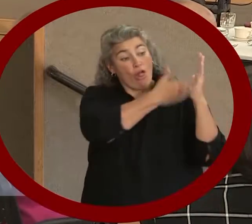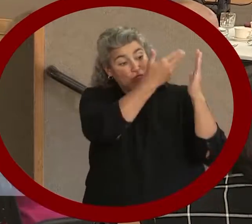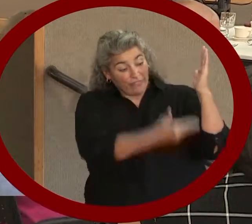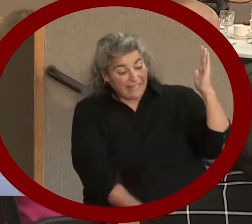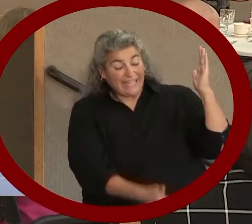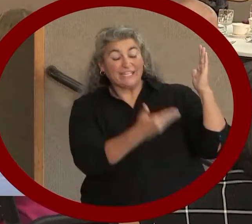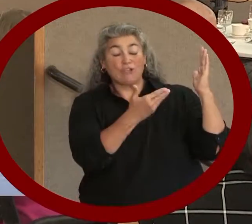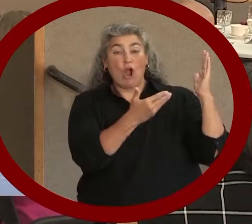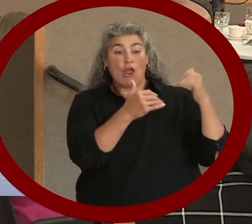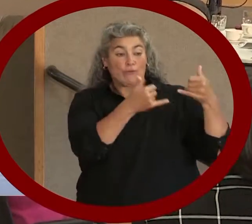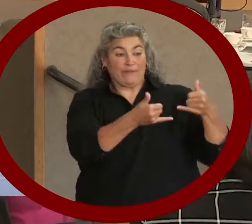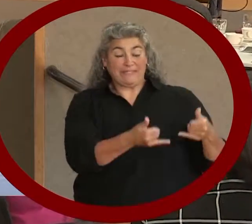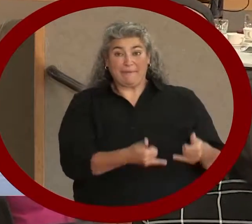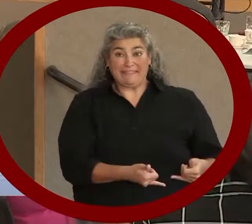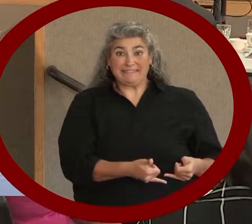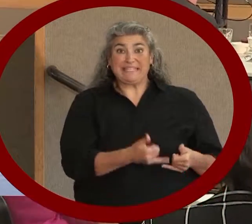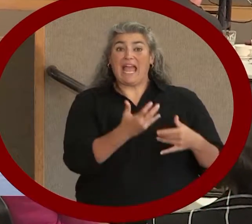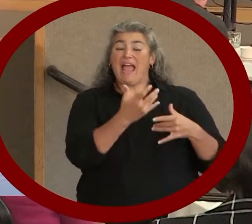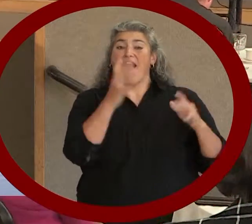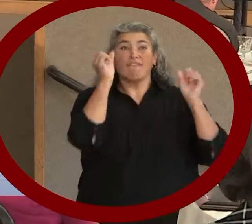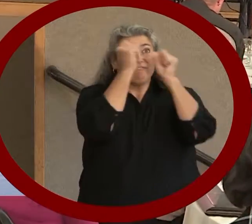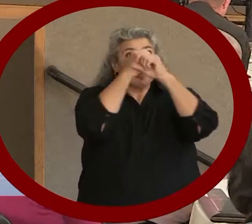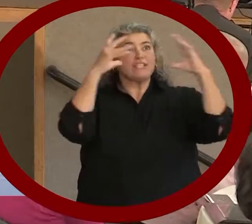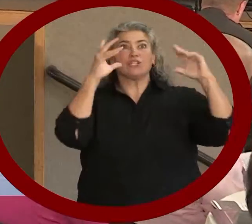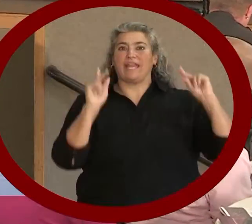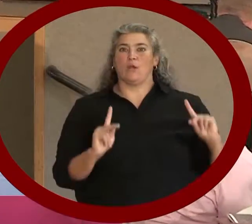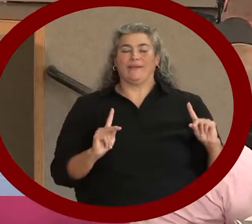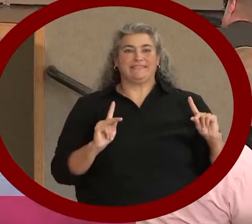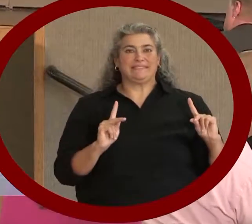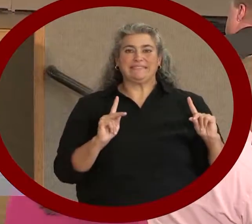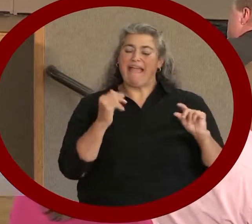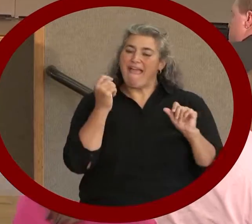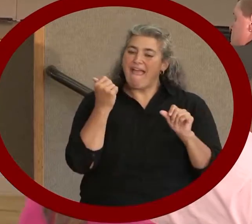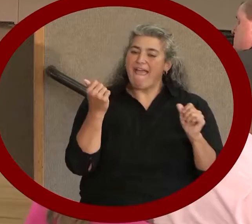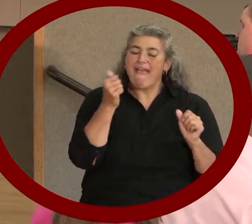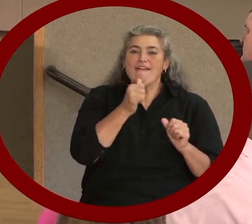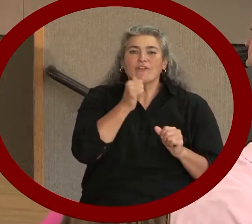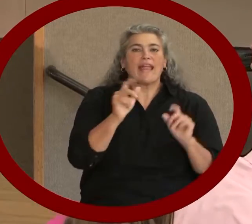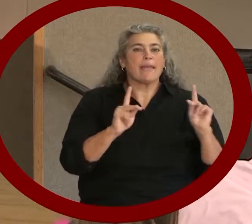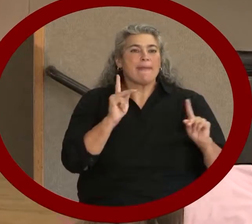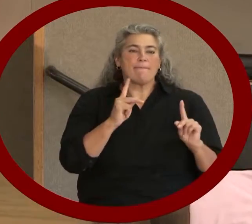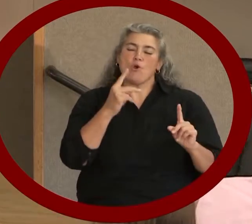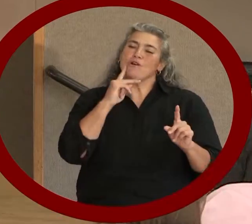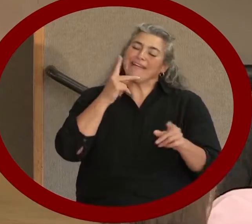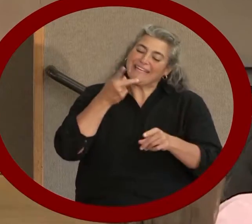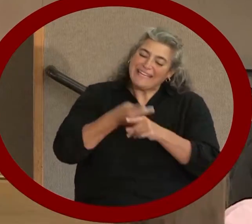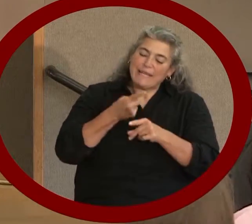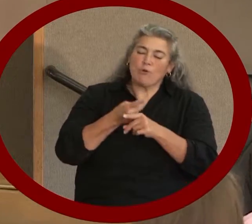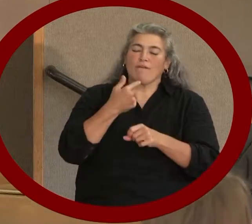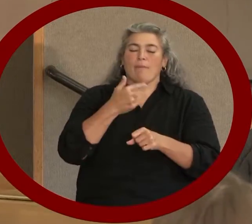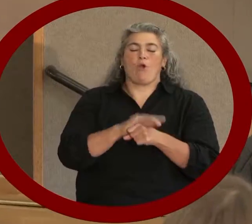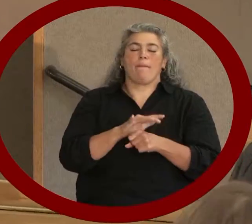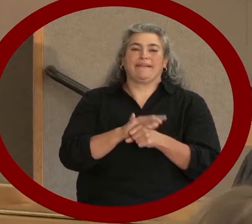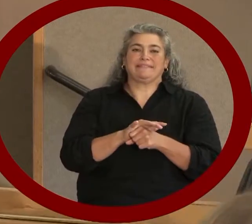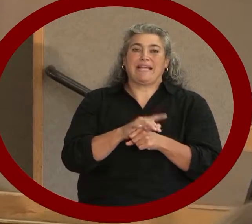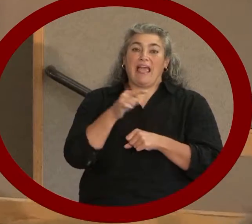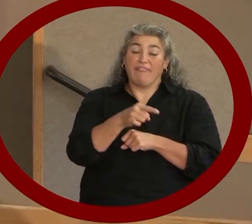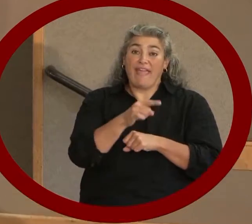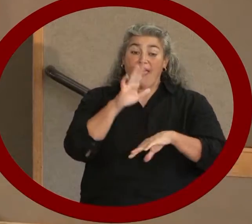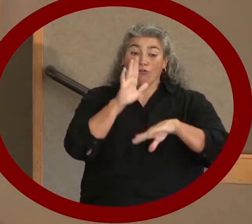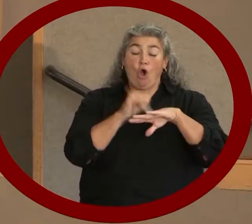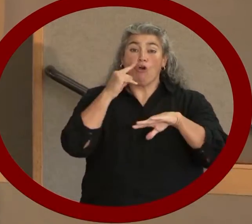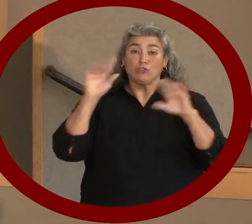our award recipients. They are visionaries and everyday people, patriots and keeper of the promise. They are our call to action, and they